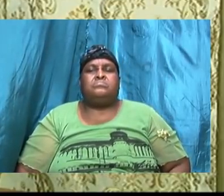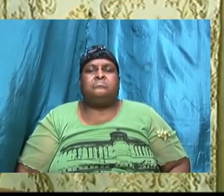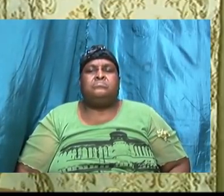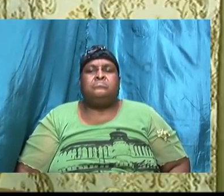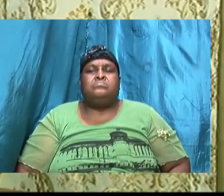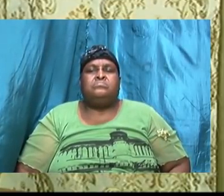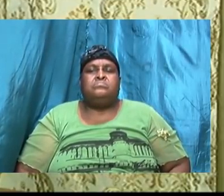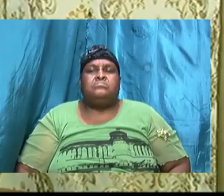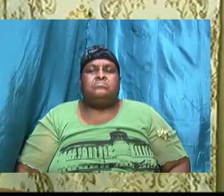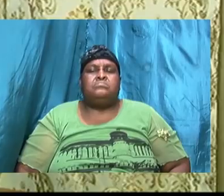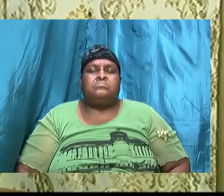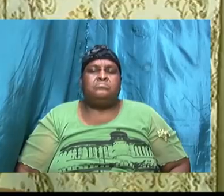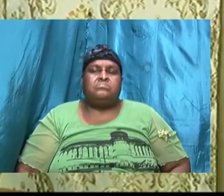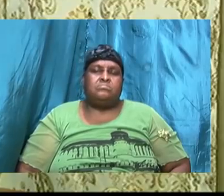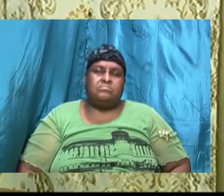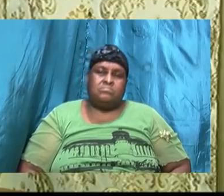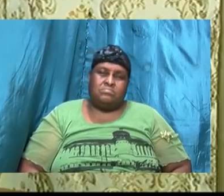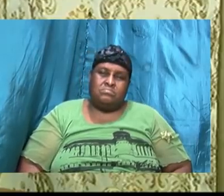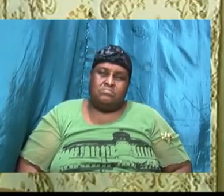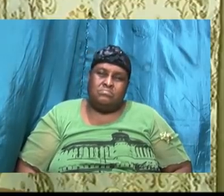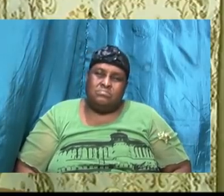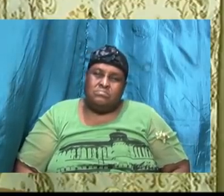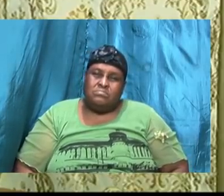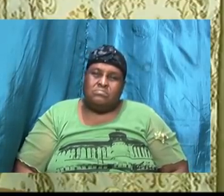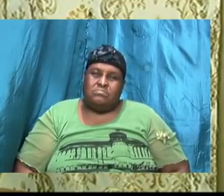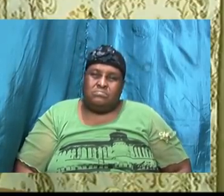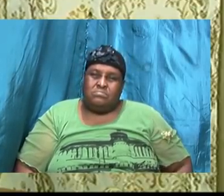Genesis 15 2 to 6